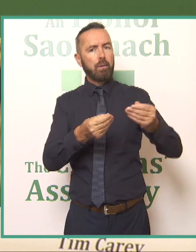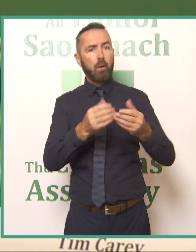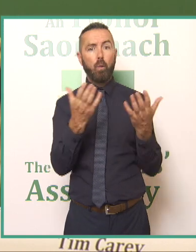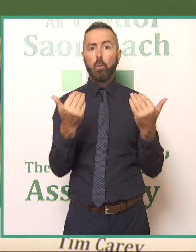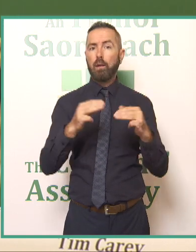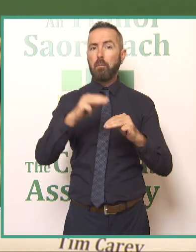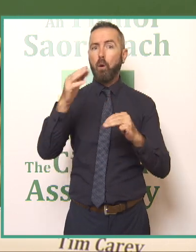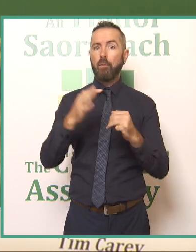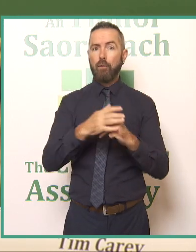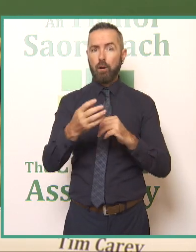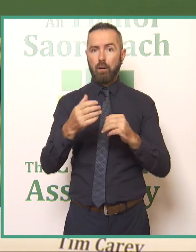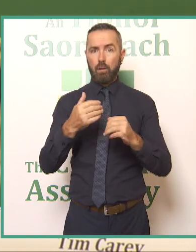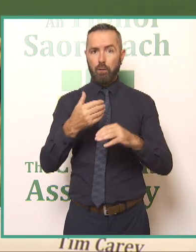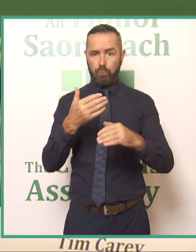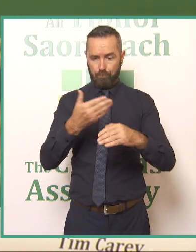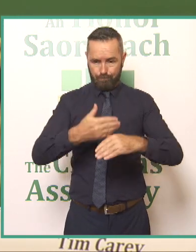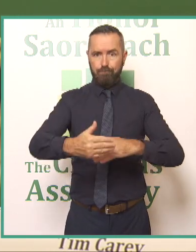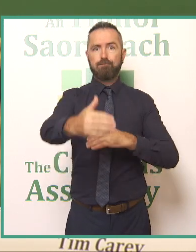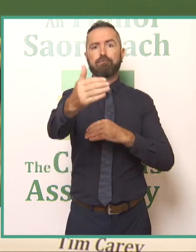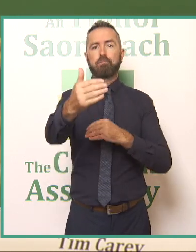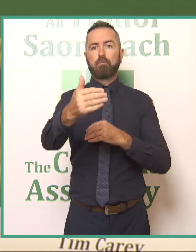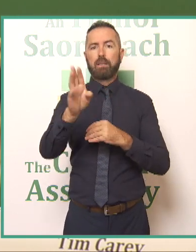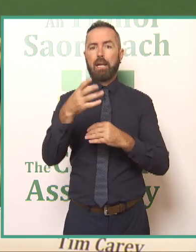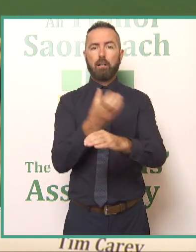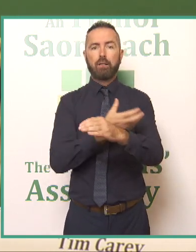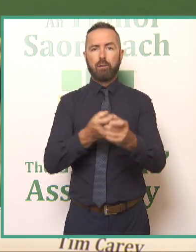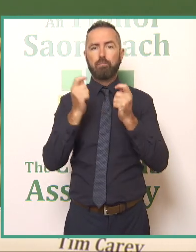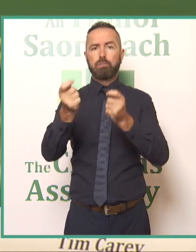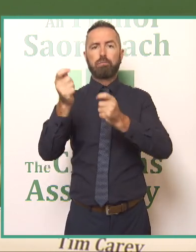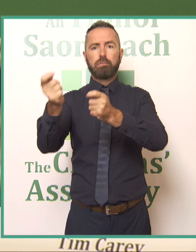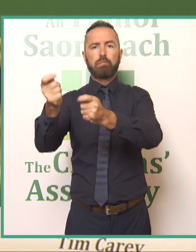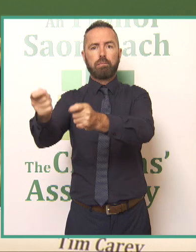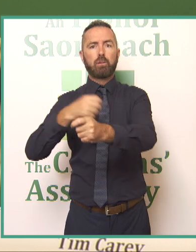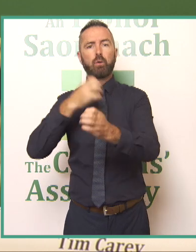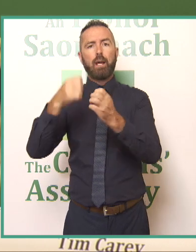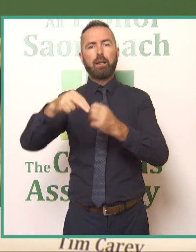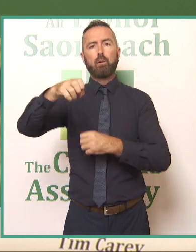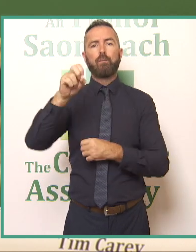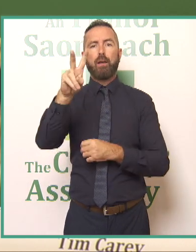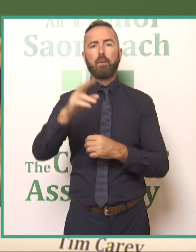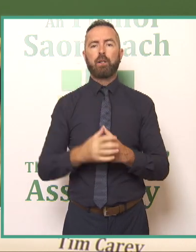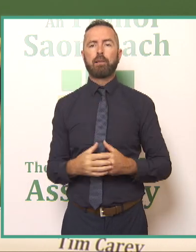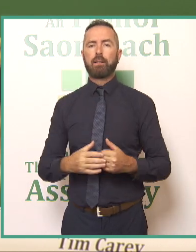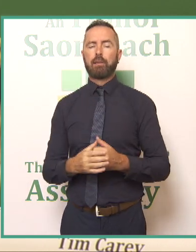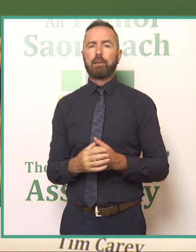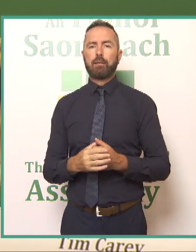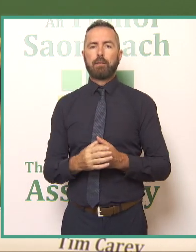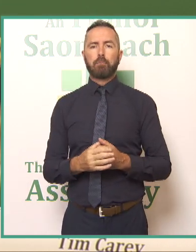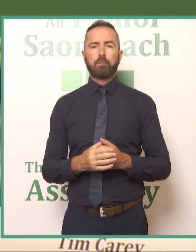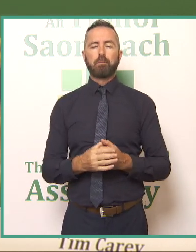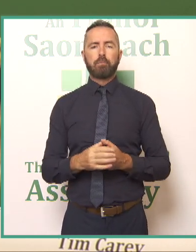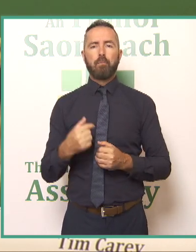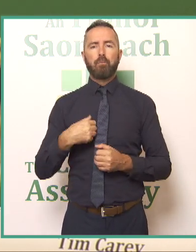for the rest of our work as well and you can keep sending in submissions until the end of November and I've been reading one of